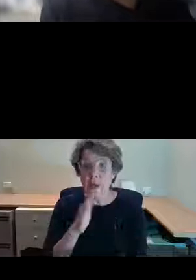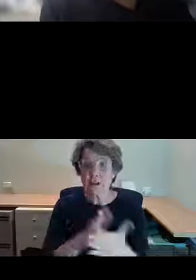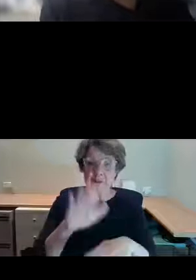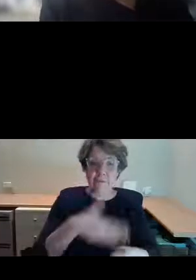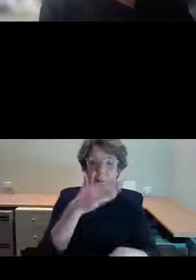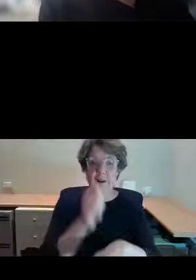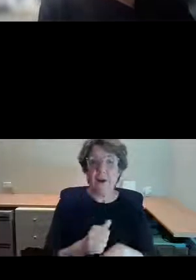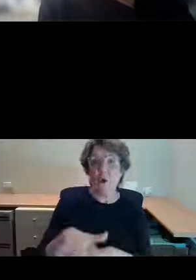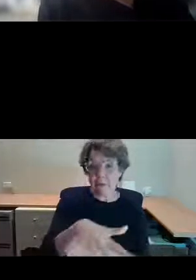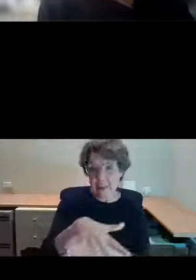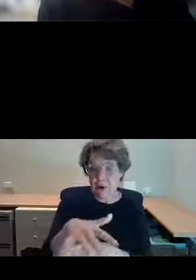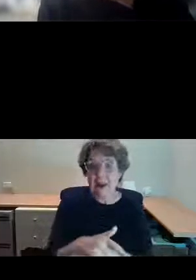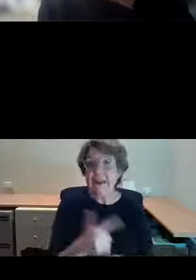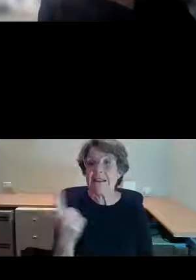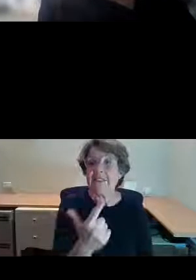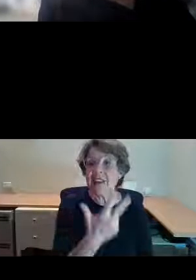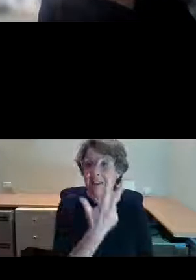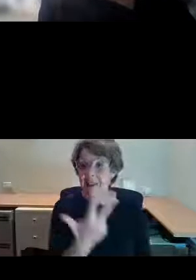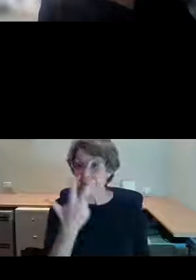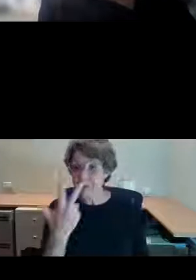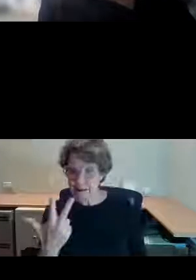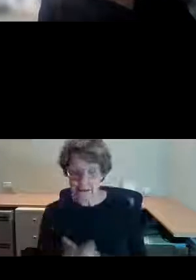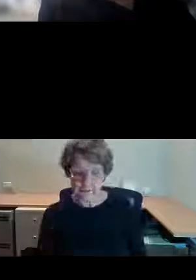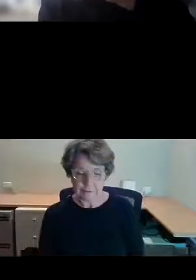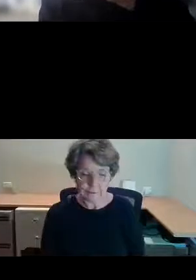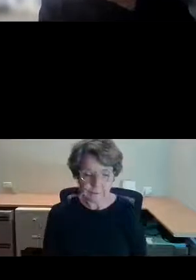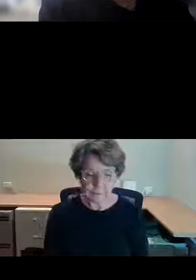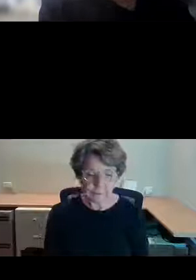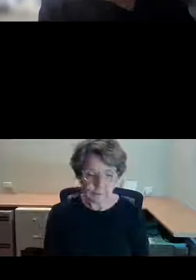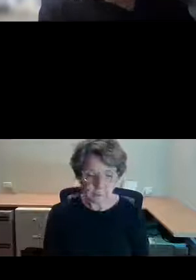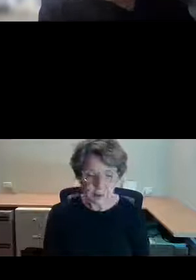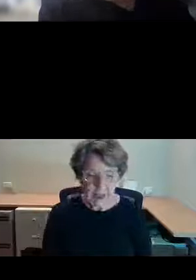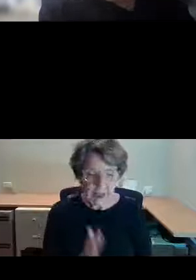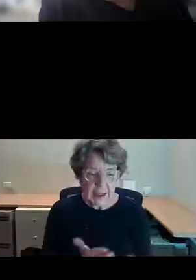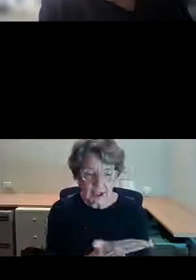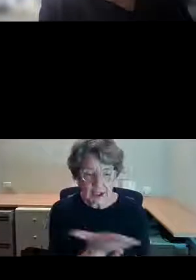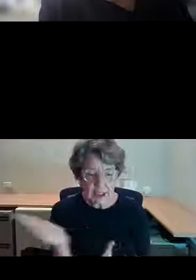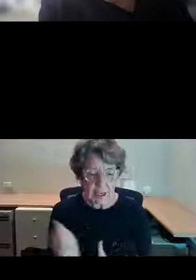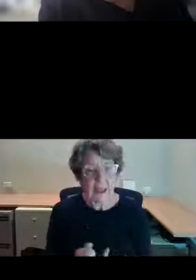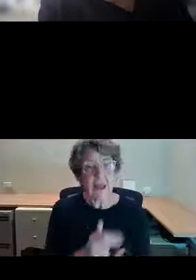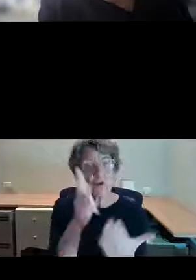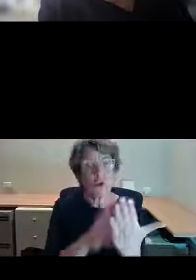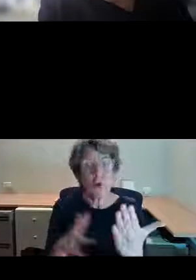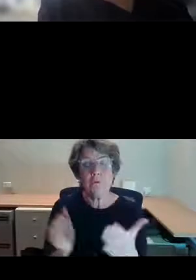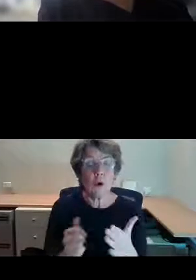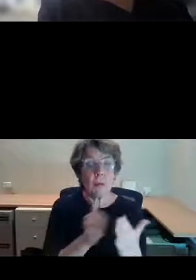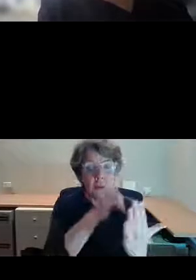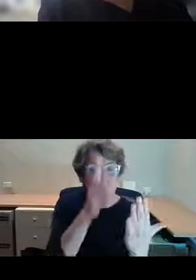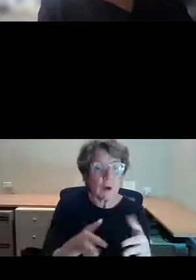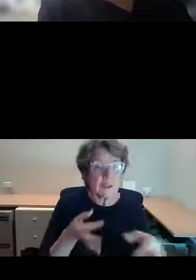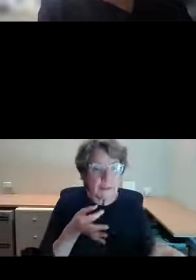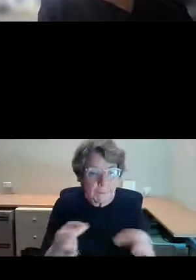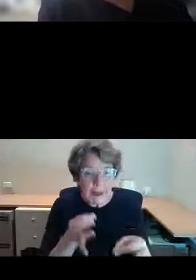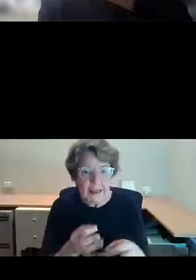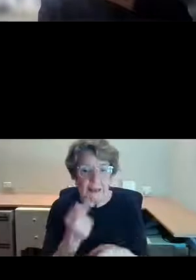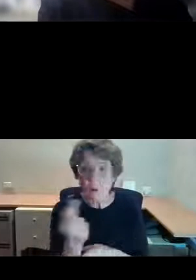1788. And he drew this from the drawings and plans that were available